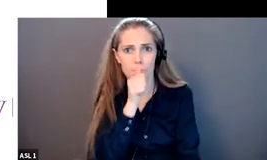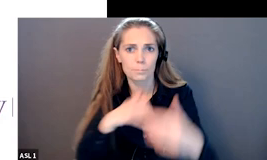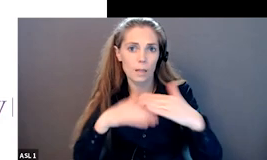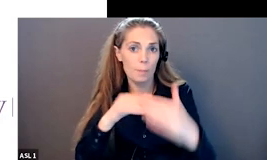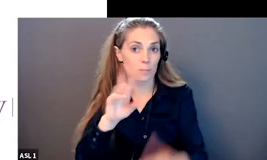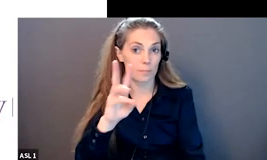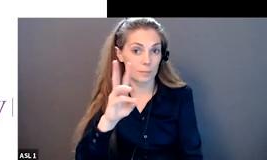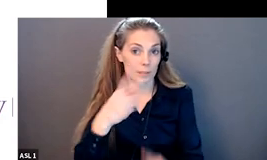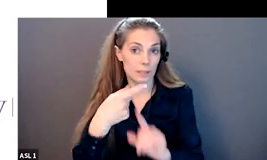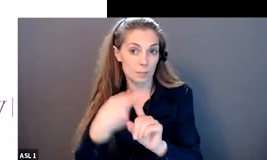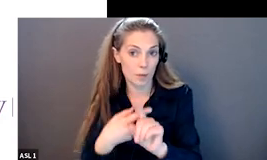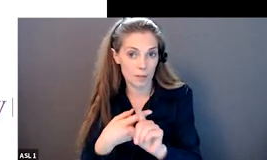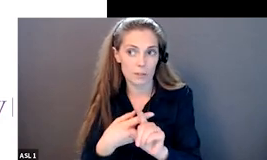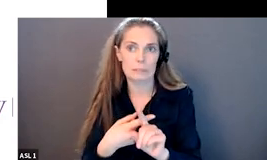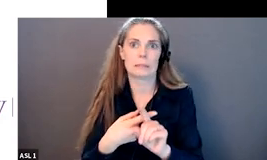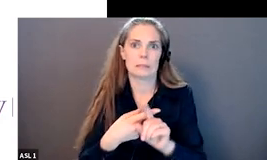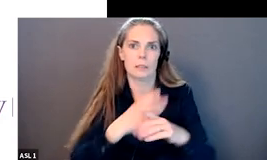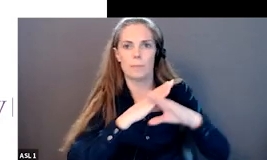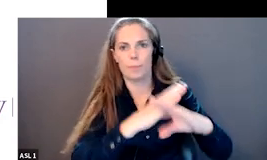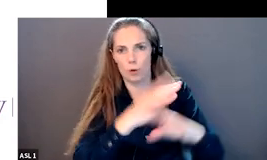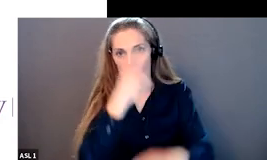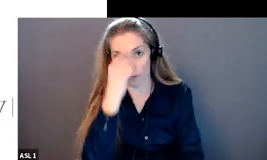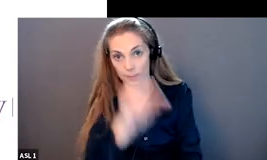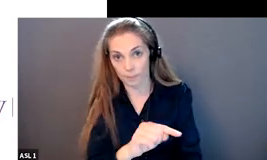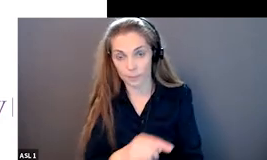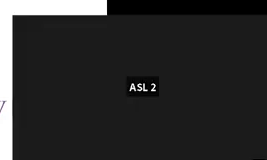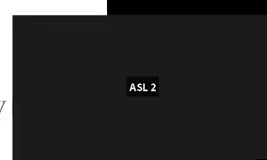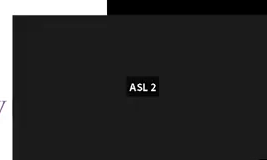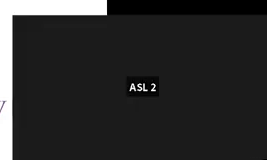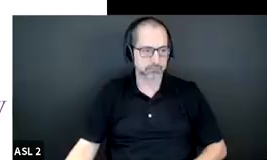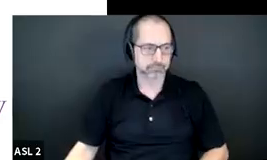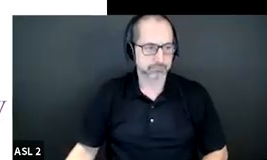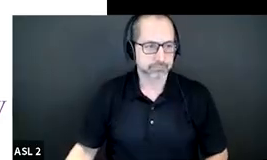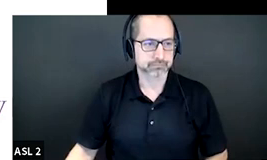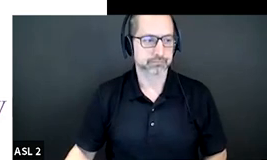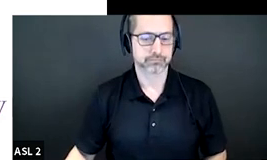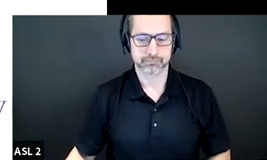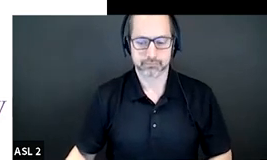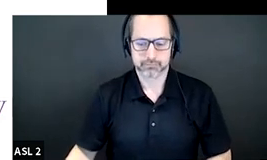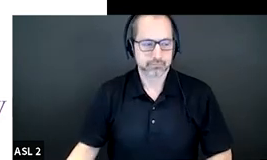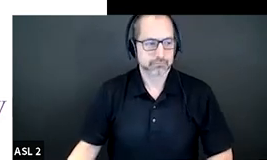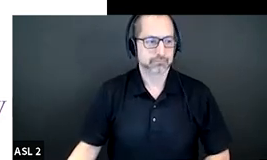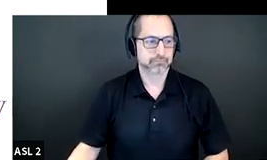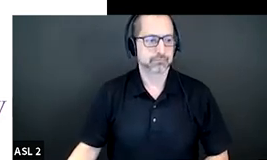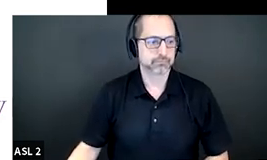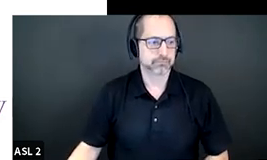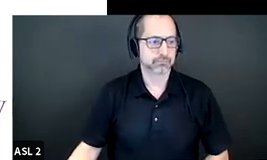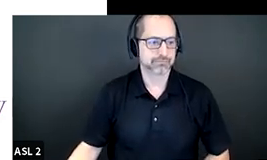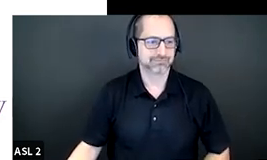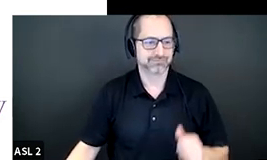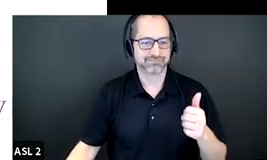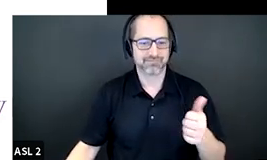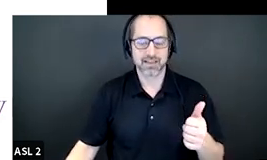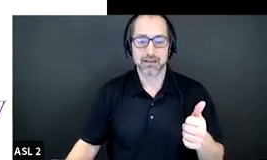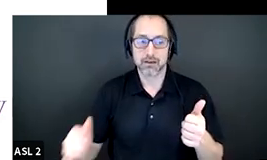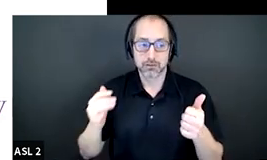so that kind of brought us to several important lessons for the disability inclusion action plan um so